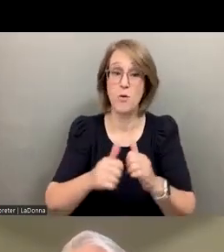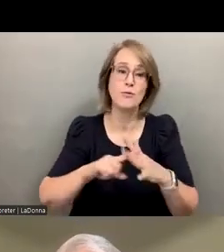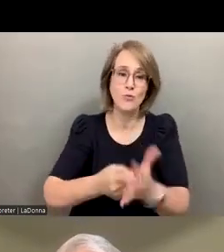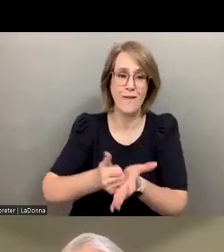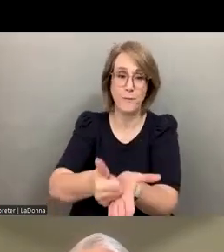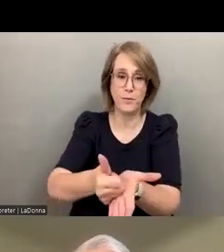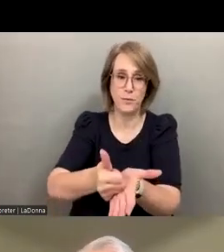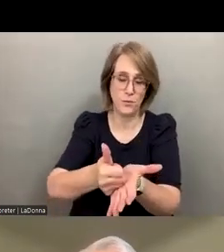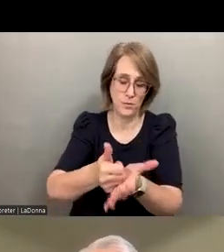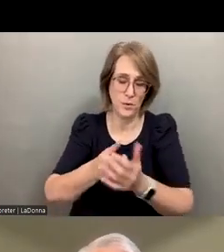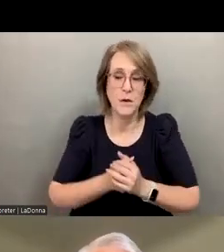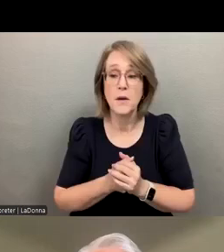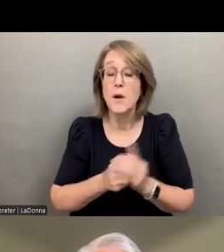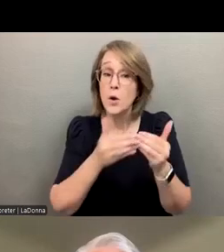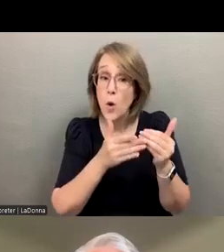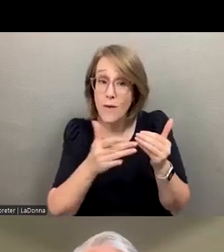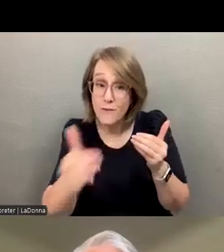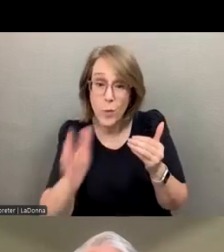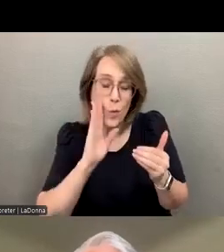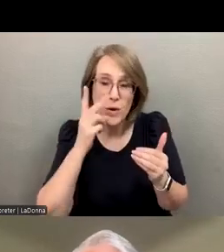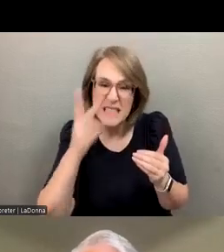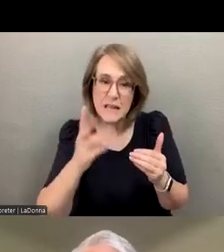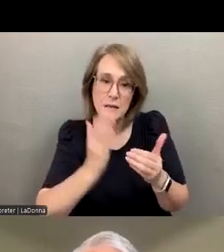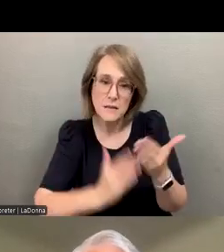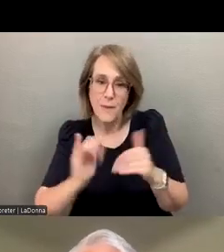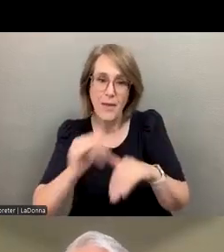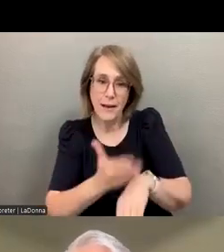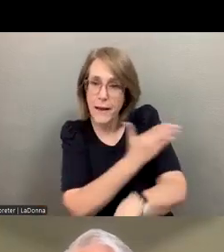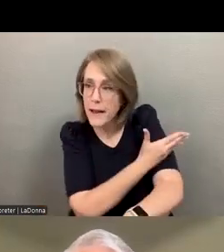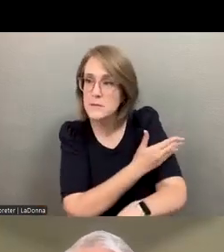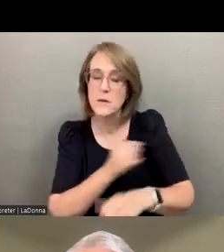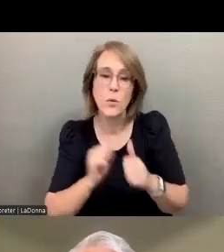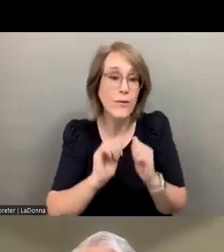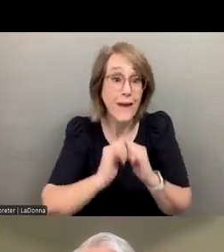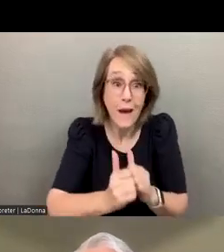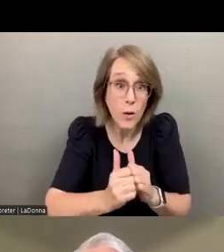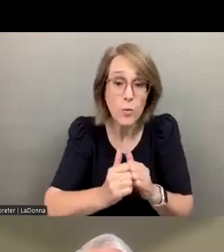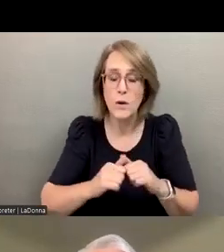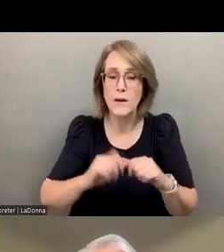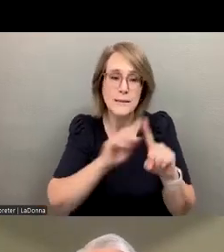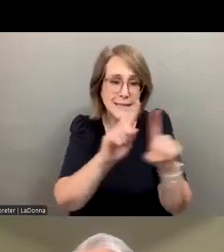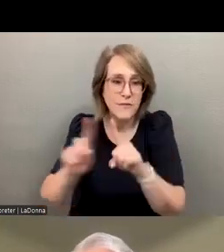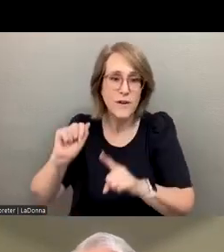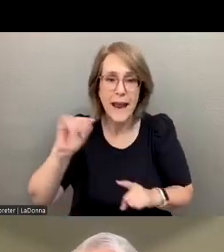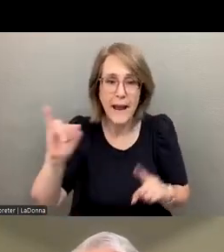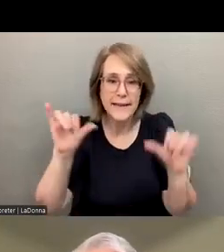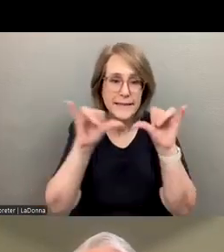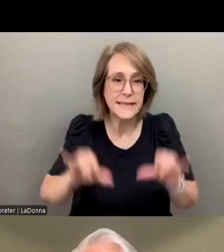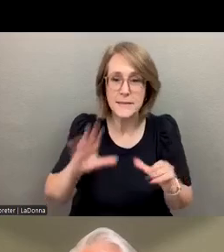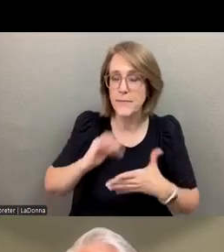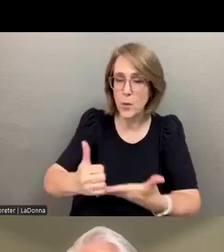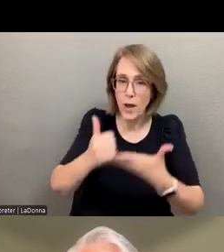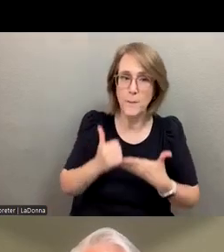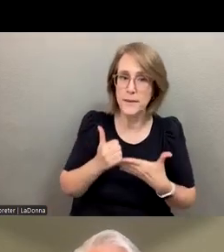today. But going forward, we will see that kind of enhanced by virtue of these AI systems that can help us,